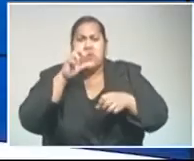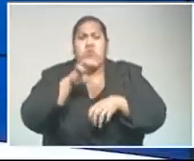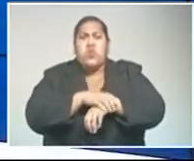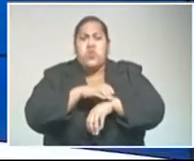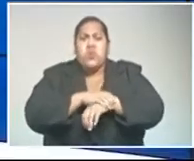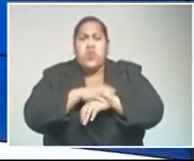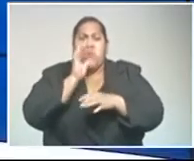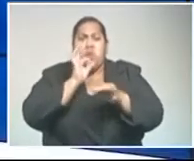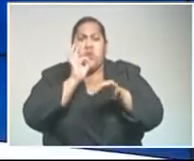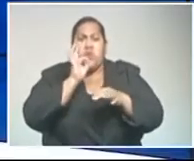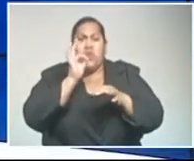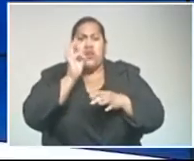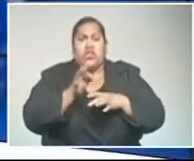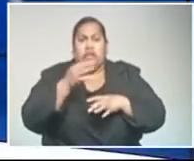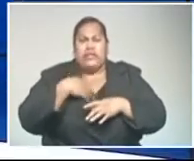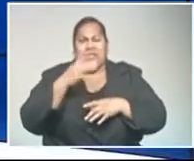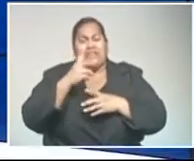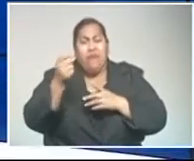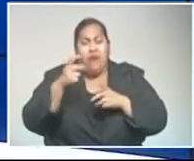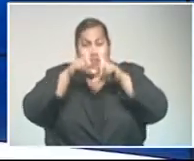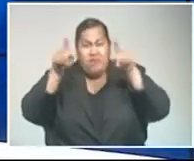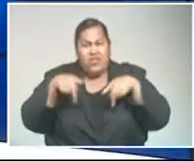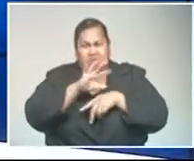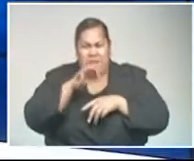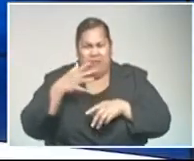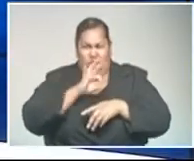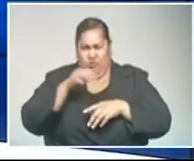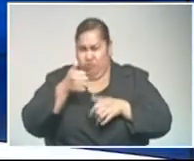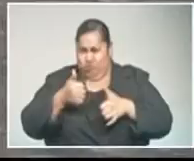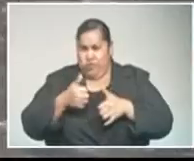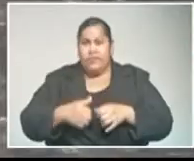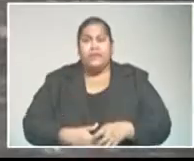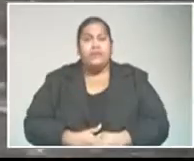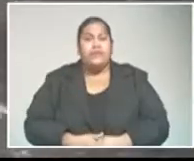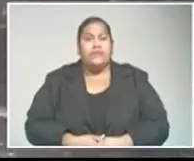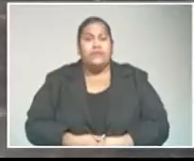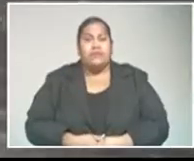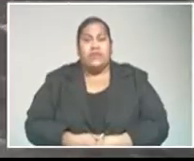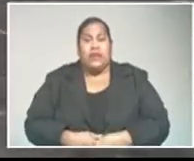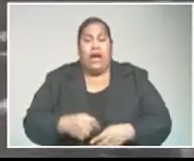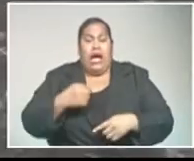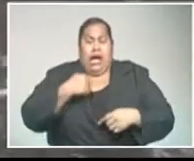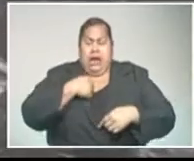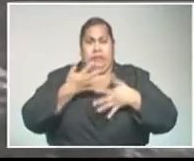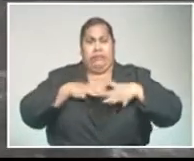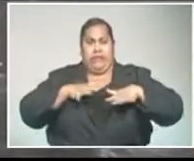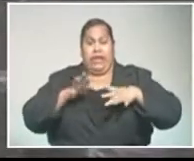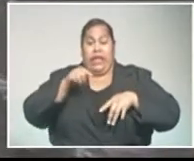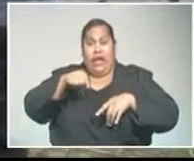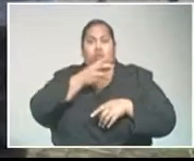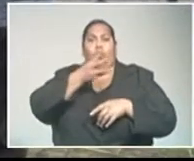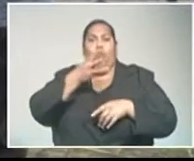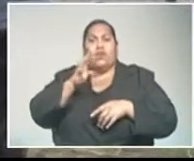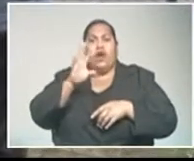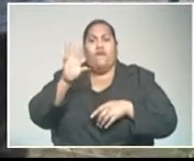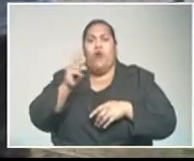contains graphic images that can be de-stressing to some of our viewers. I am scared. These were the two words